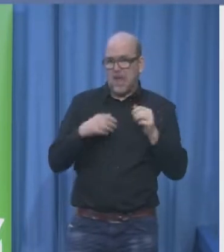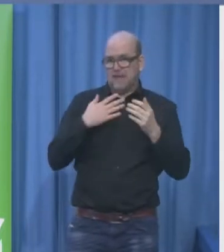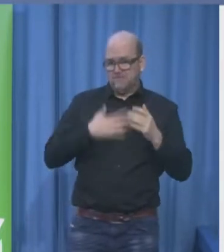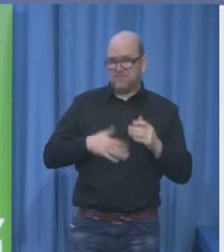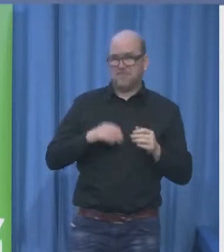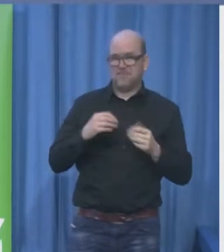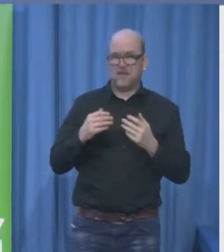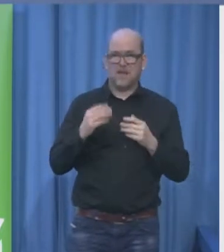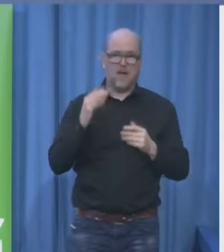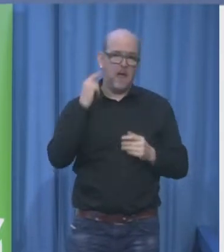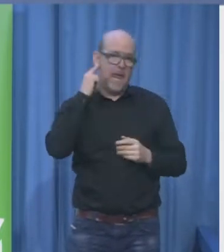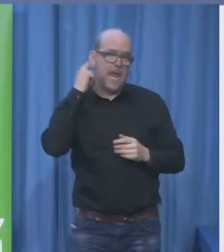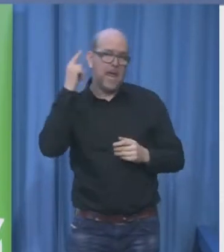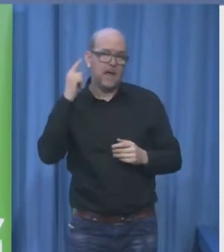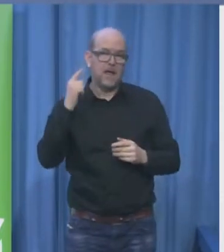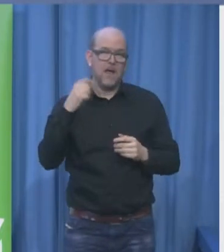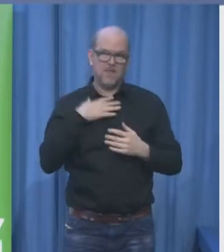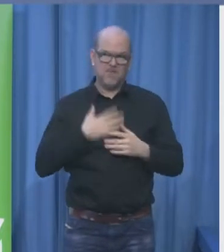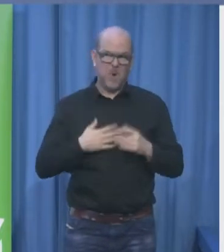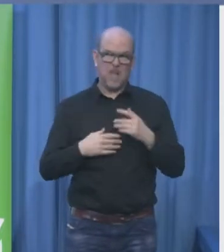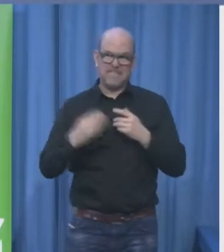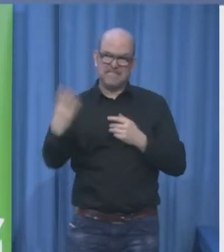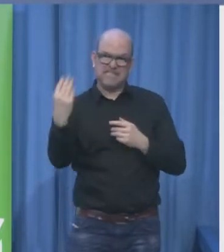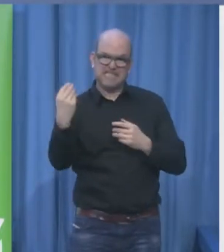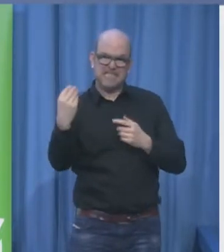zero just lying to me